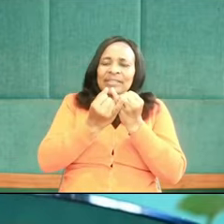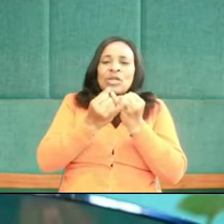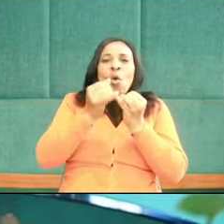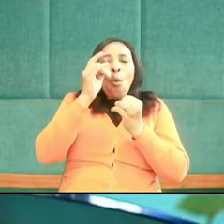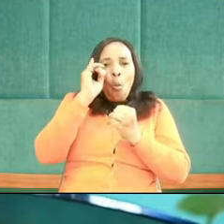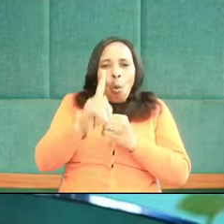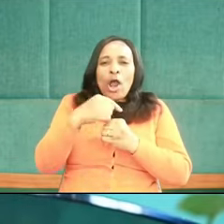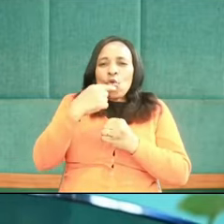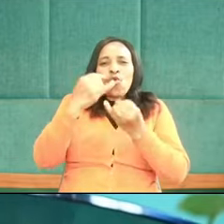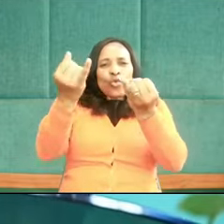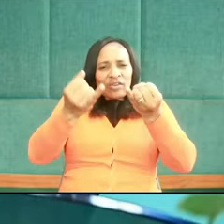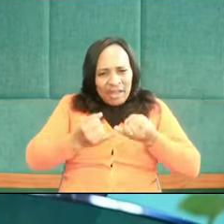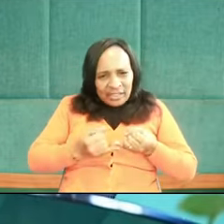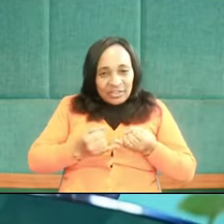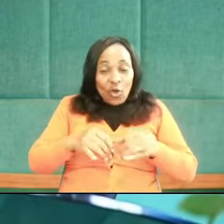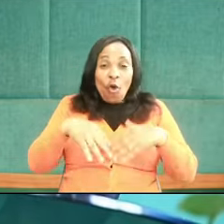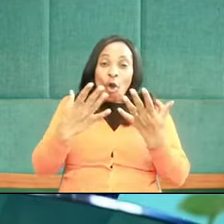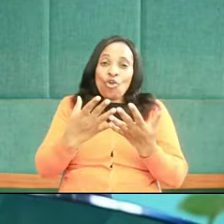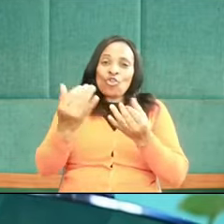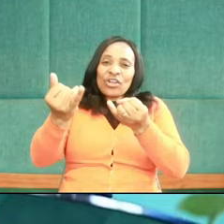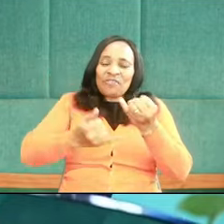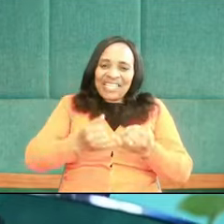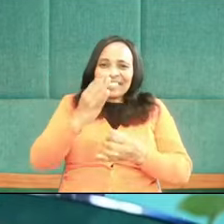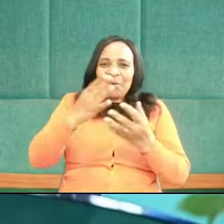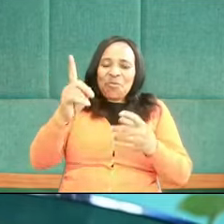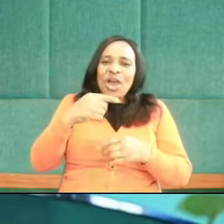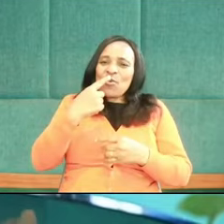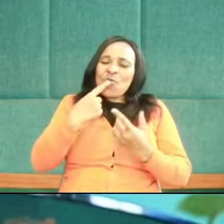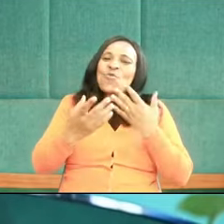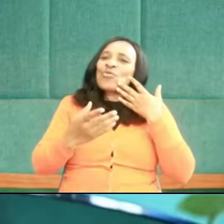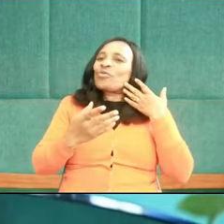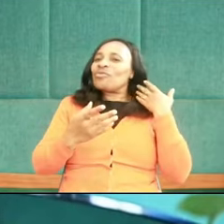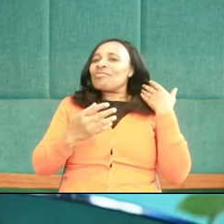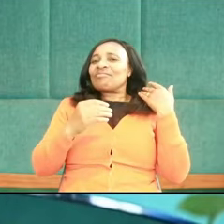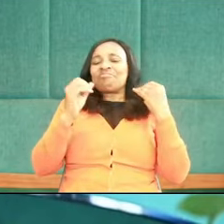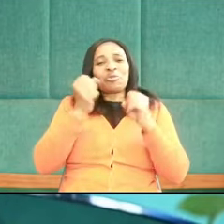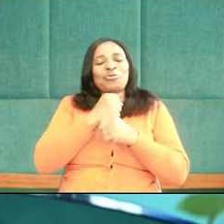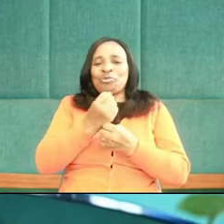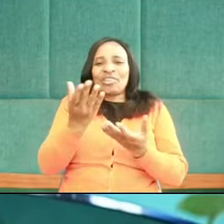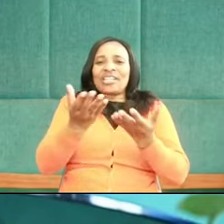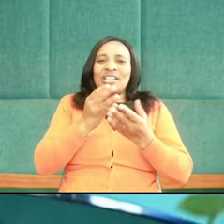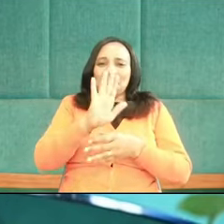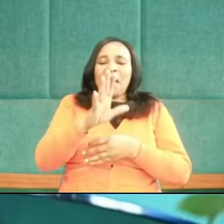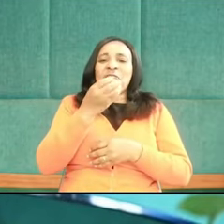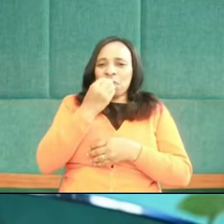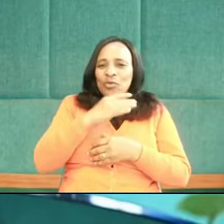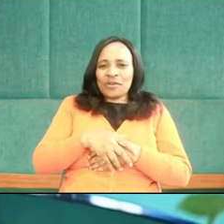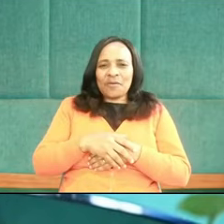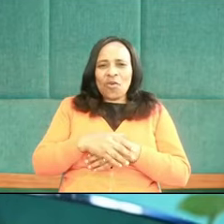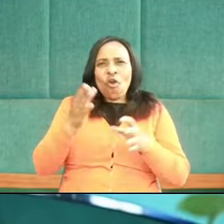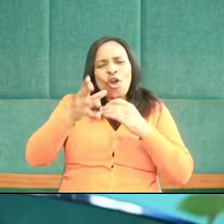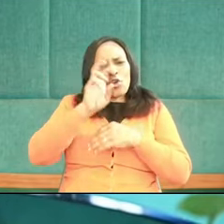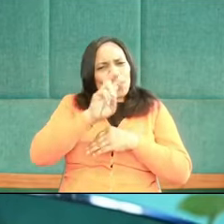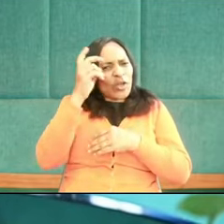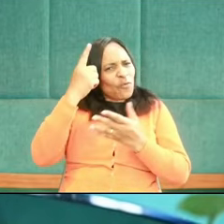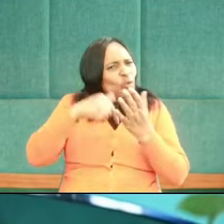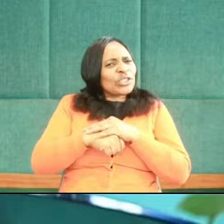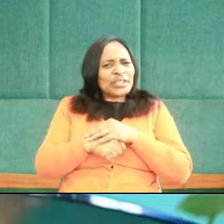one that you invite, or you invite someone who really does not have need for your food? what is God looking for?